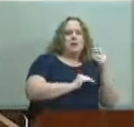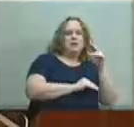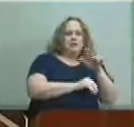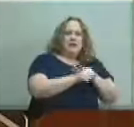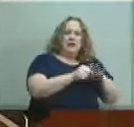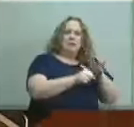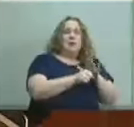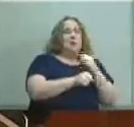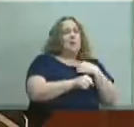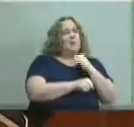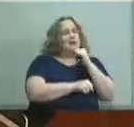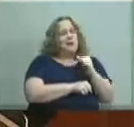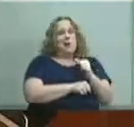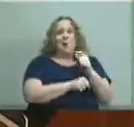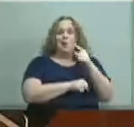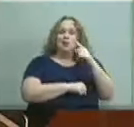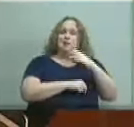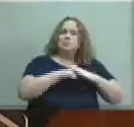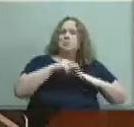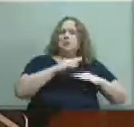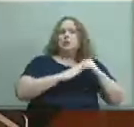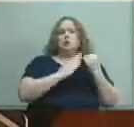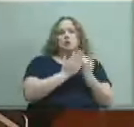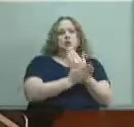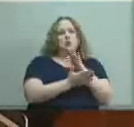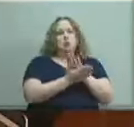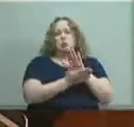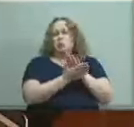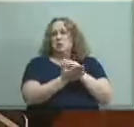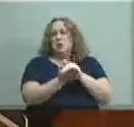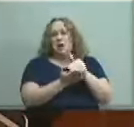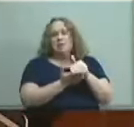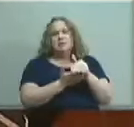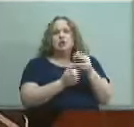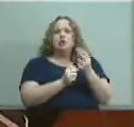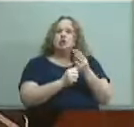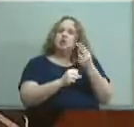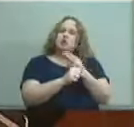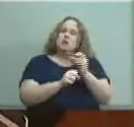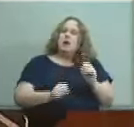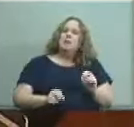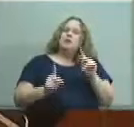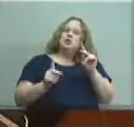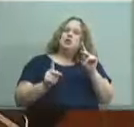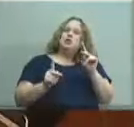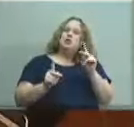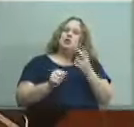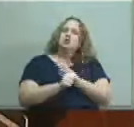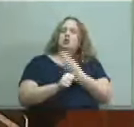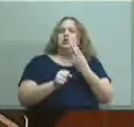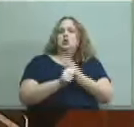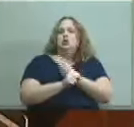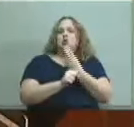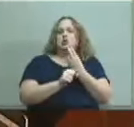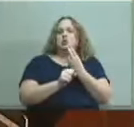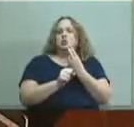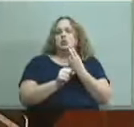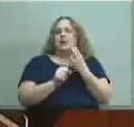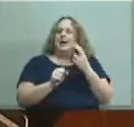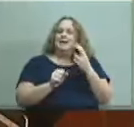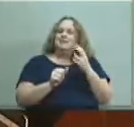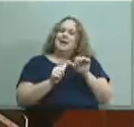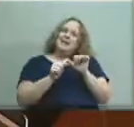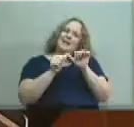schools often use this opportunity to leave a legacy for JCPS by honoring a public education champion